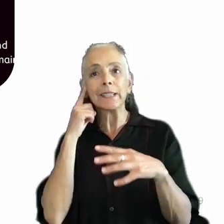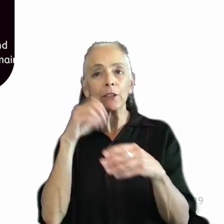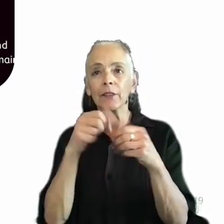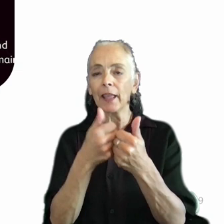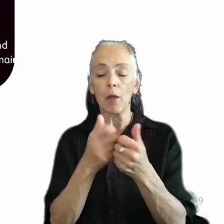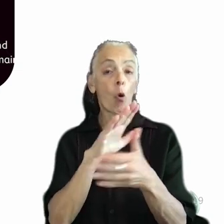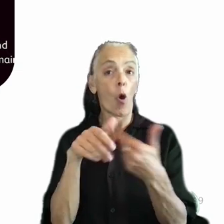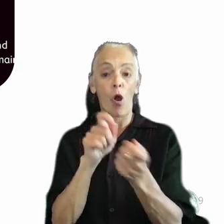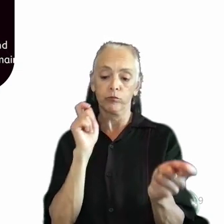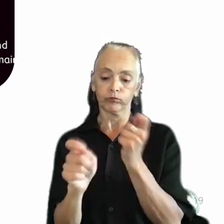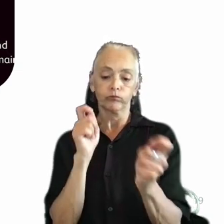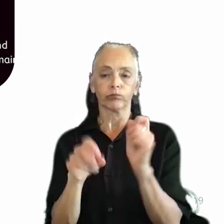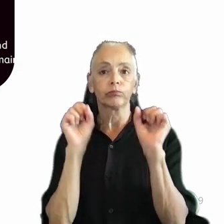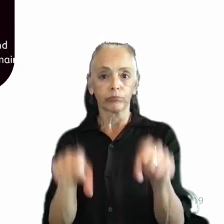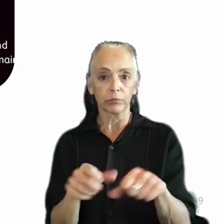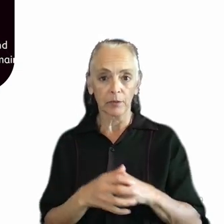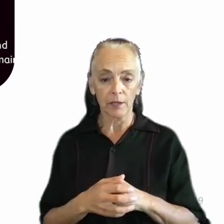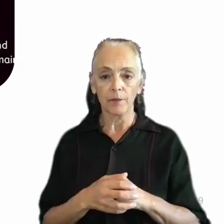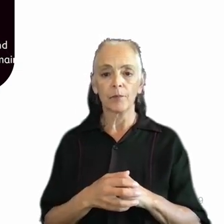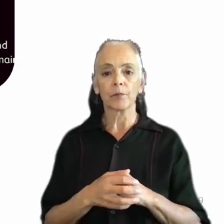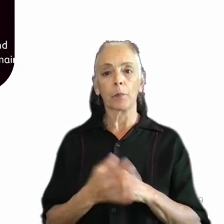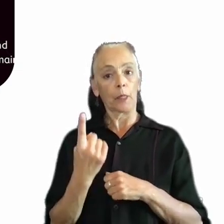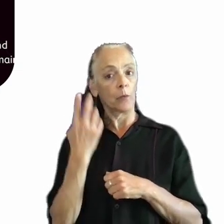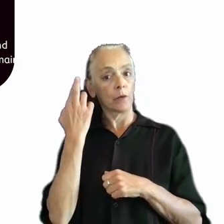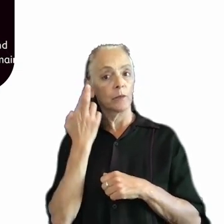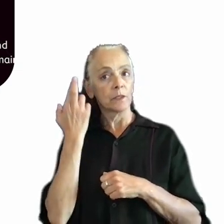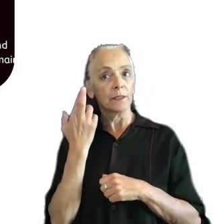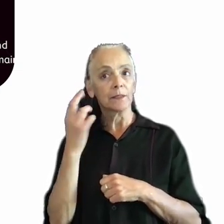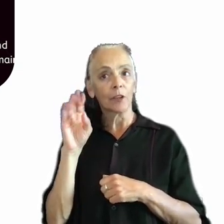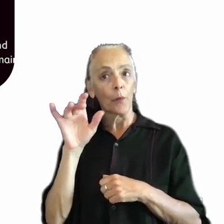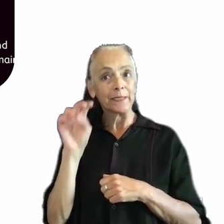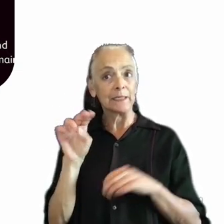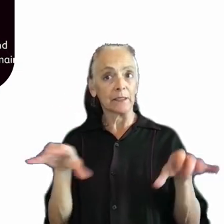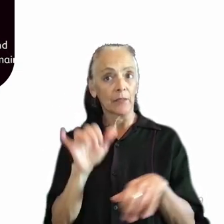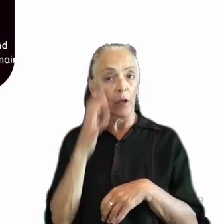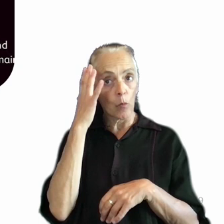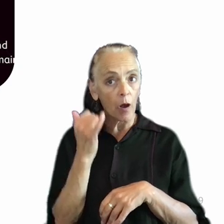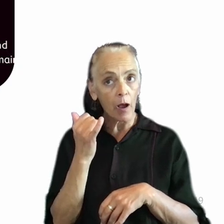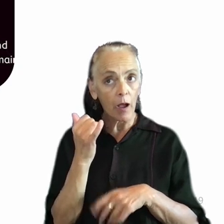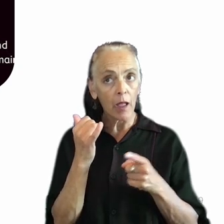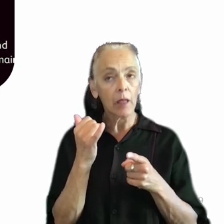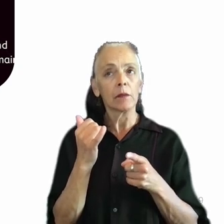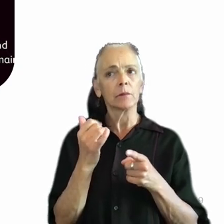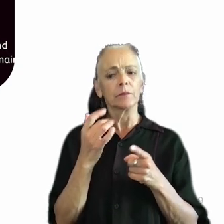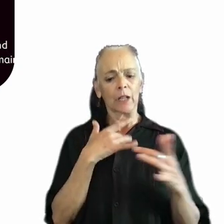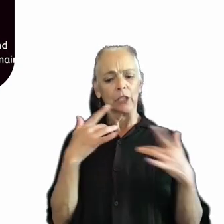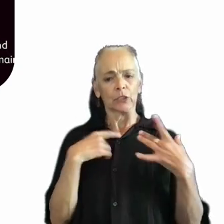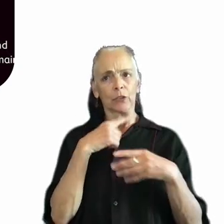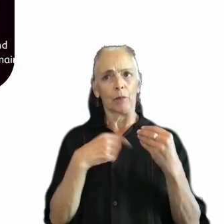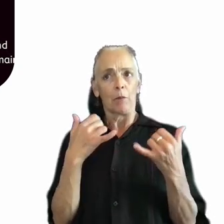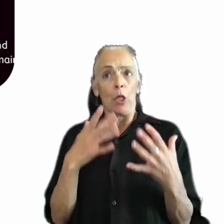And one of the reasons that Obsidian did this is because they were really concerned about players who